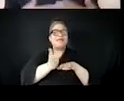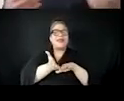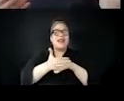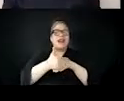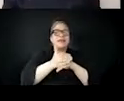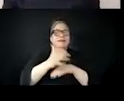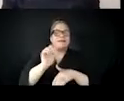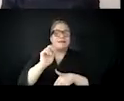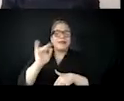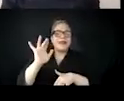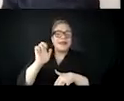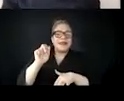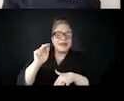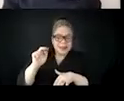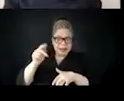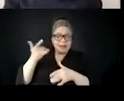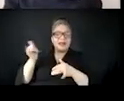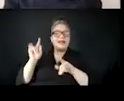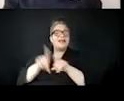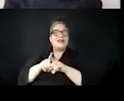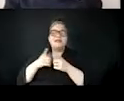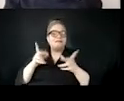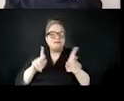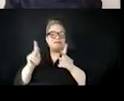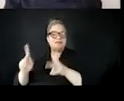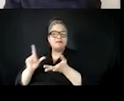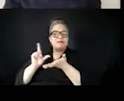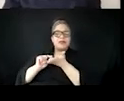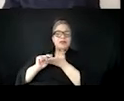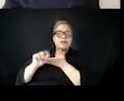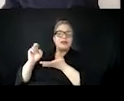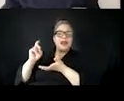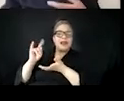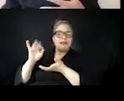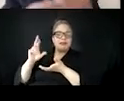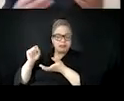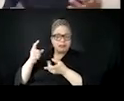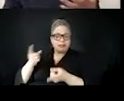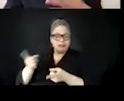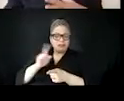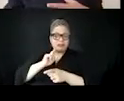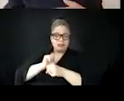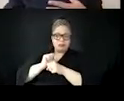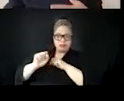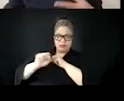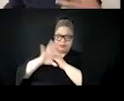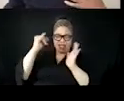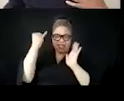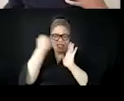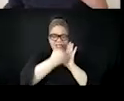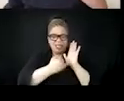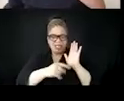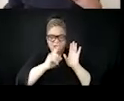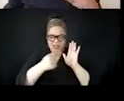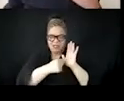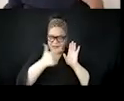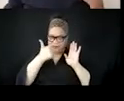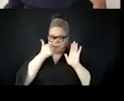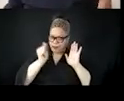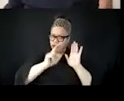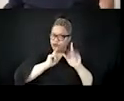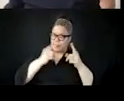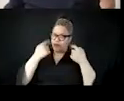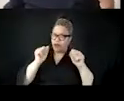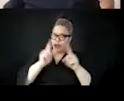illustrators down there to really capture what was happening. Um, and the most famous anecdote is that, you know,